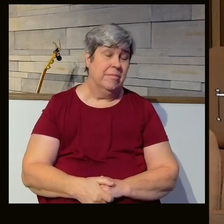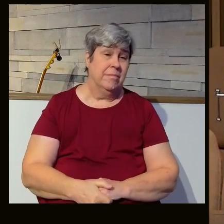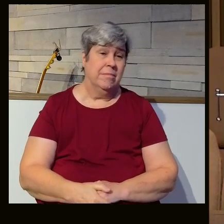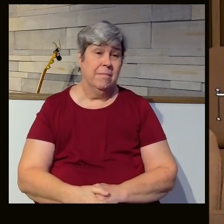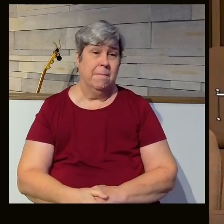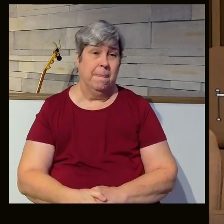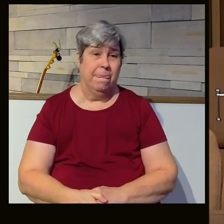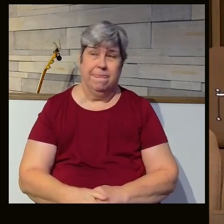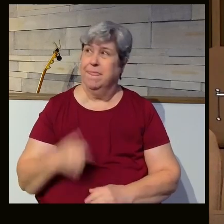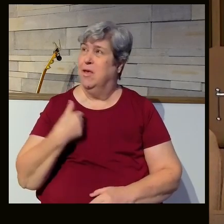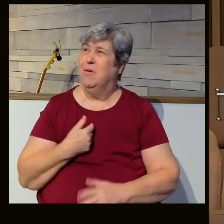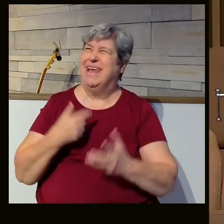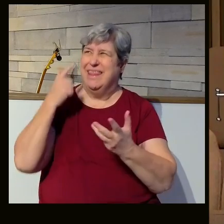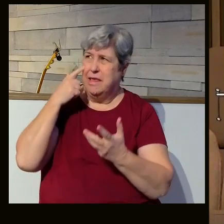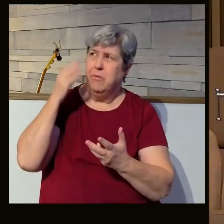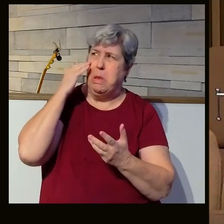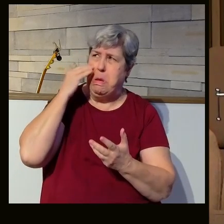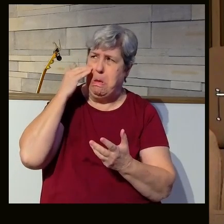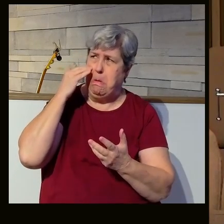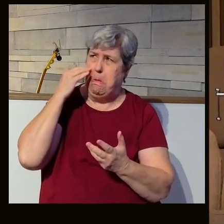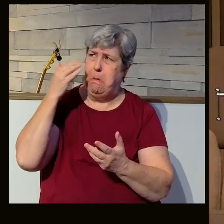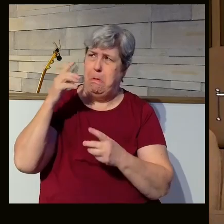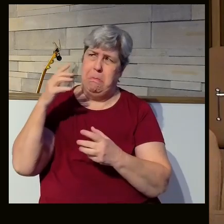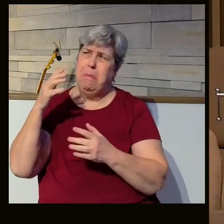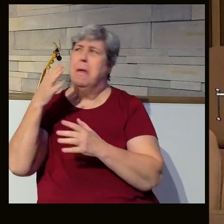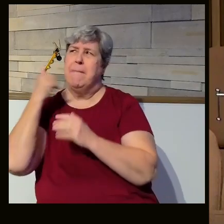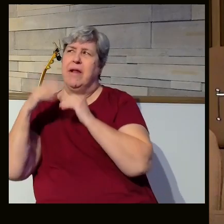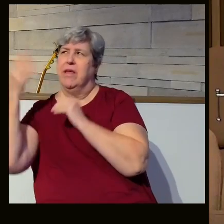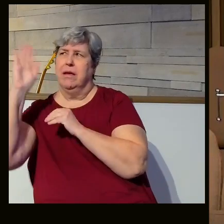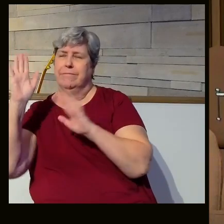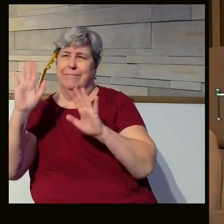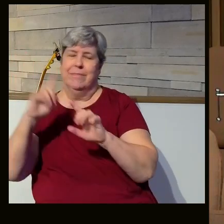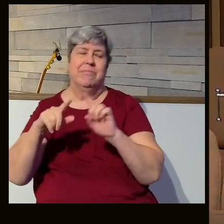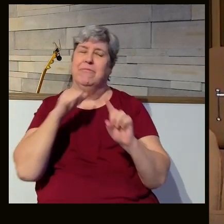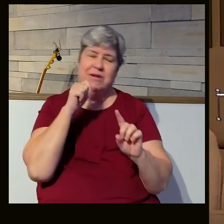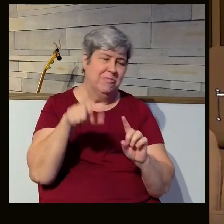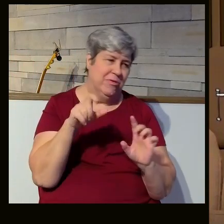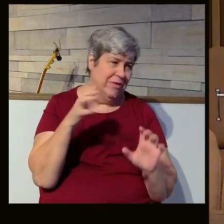We second-guess God so much, and yet we should not.